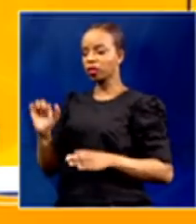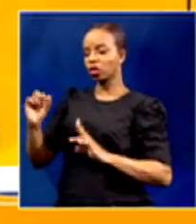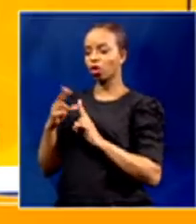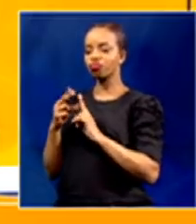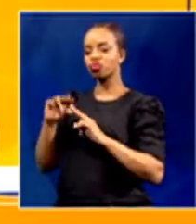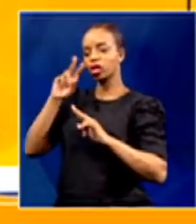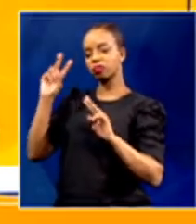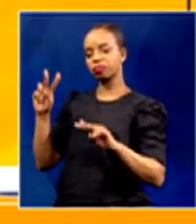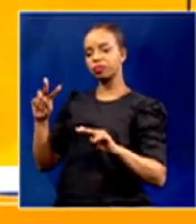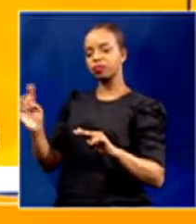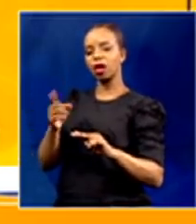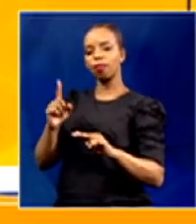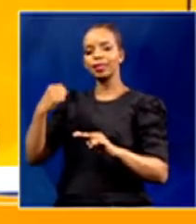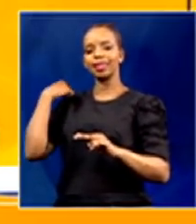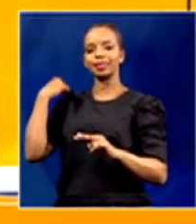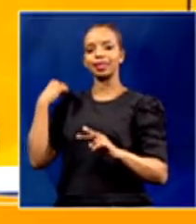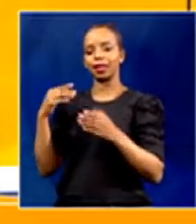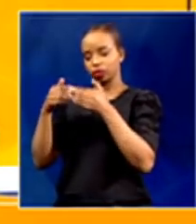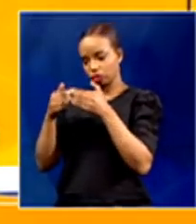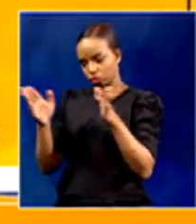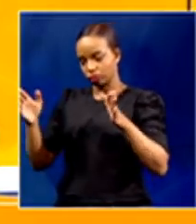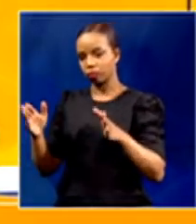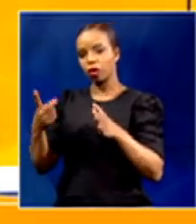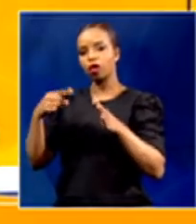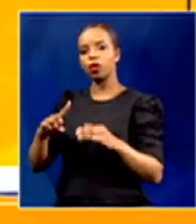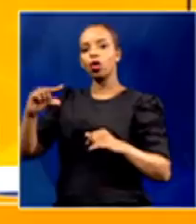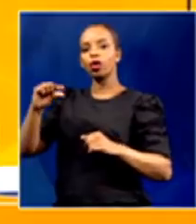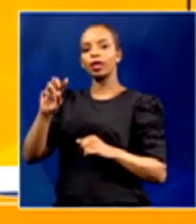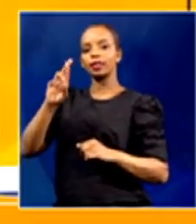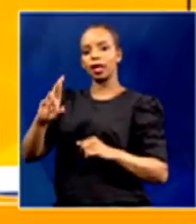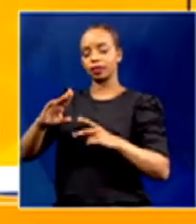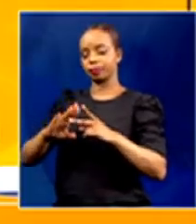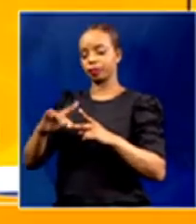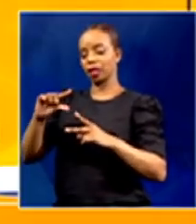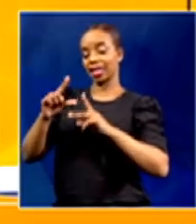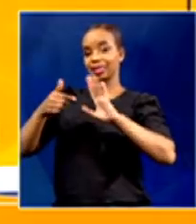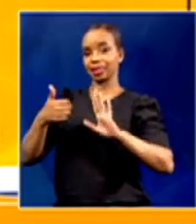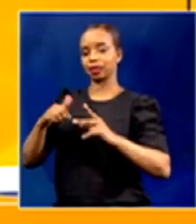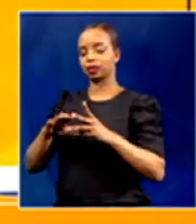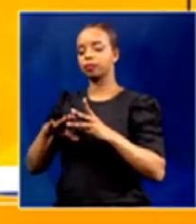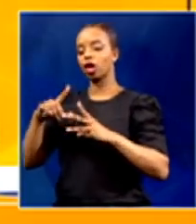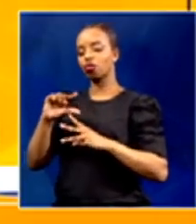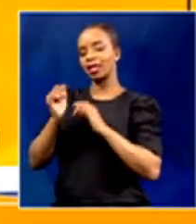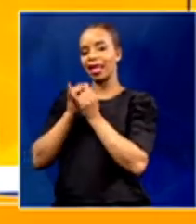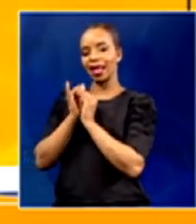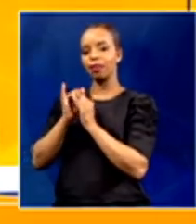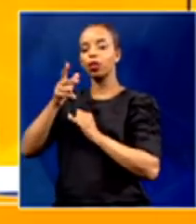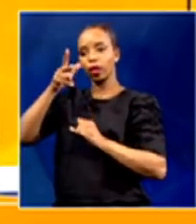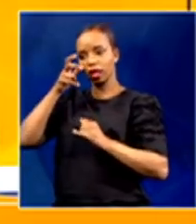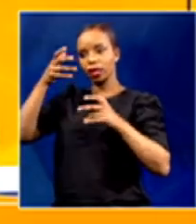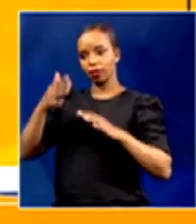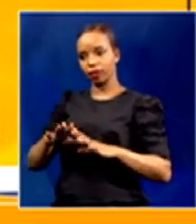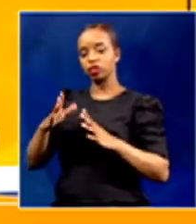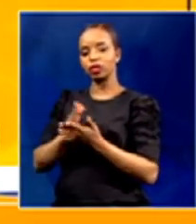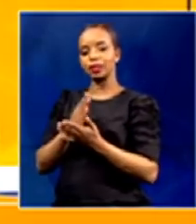observations from yesterday's reopening for the grades R6 and 11, although we did hear that only those who